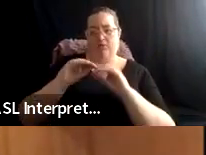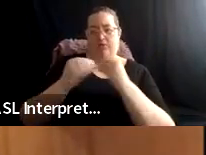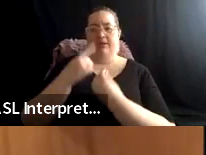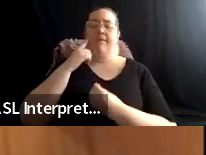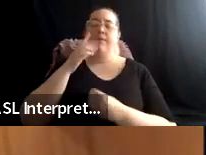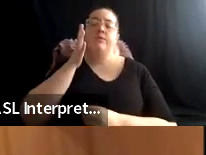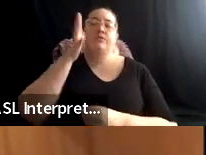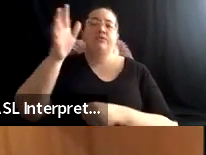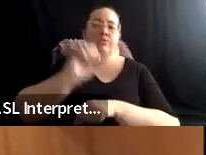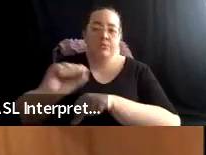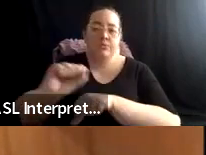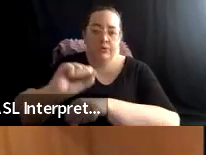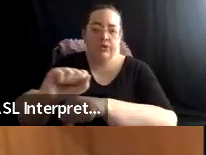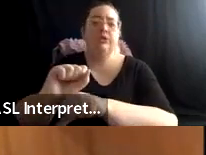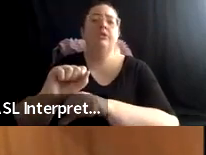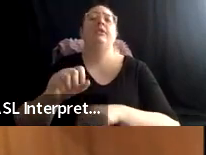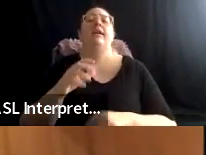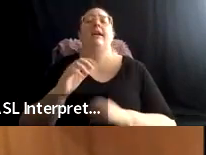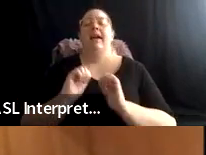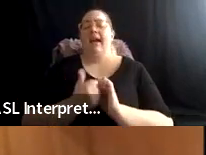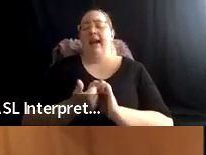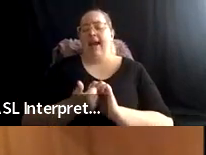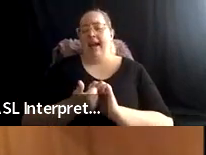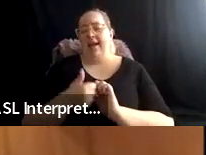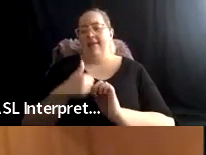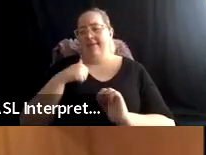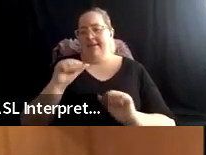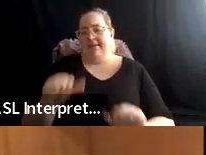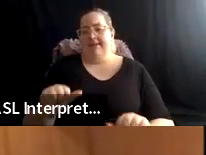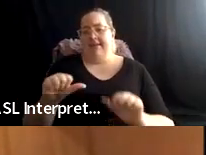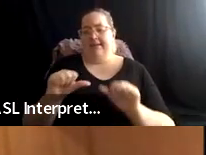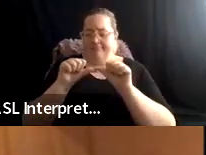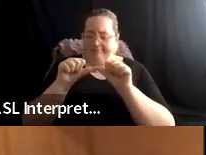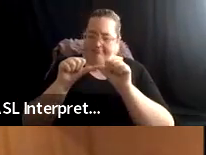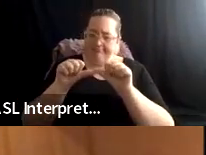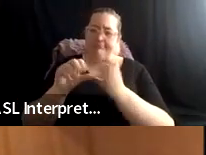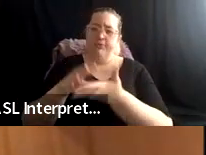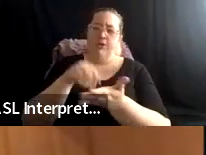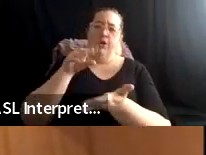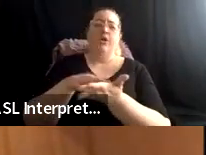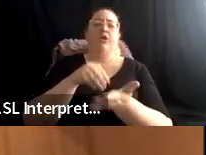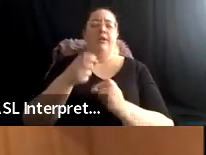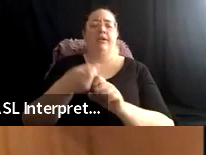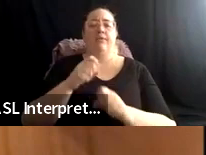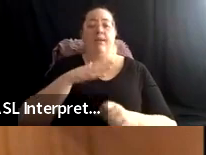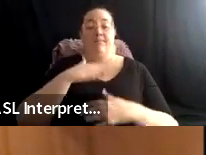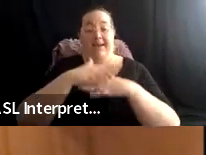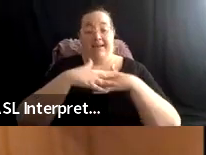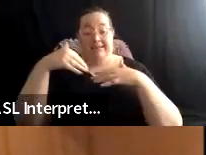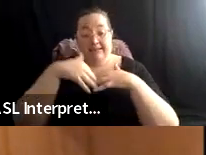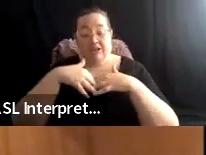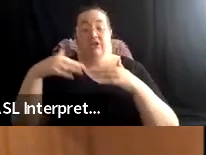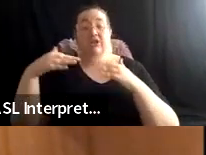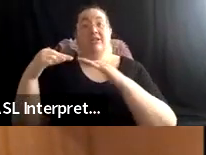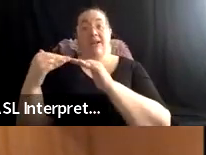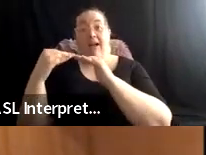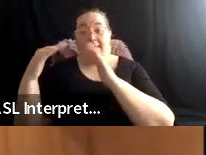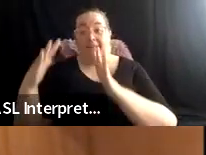I keep learning from, uh, my indigenous colleagues and my mentors, uh, uh,